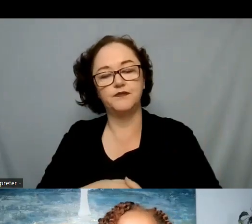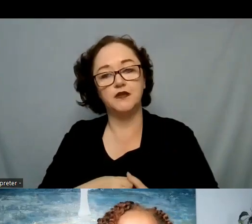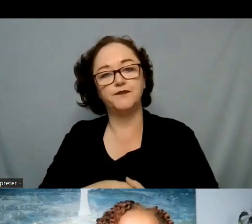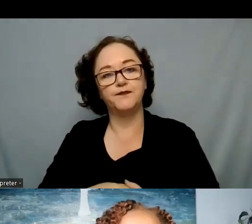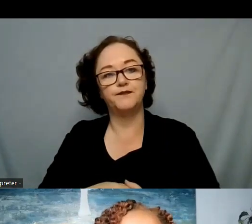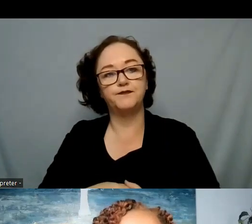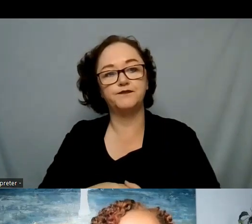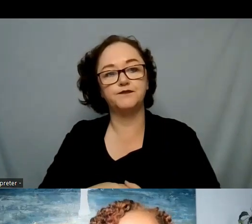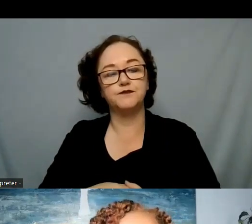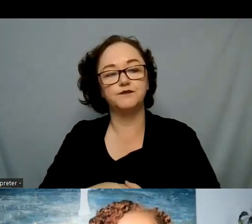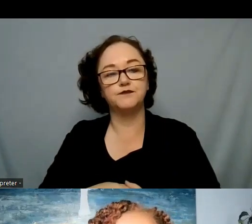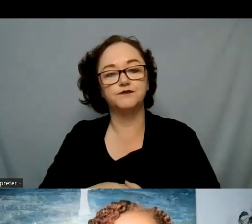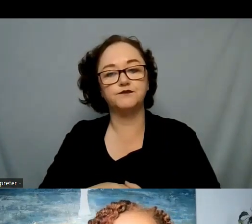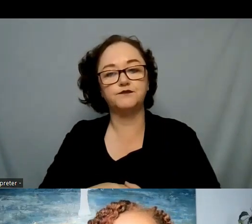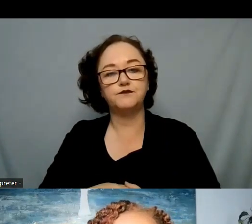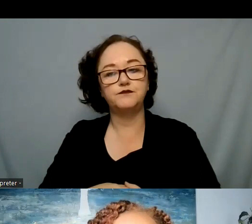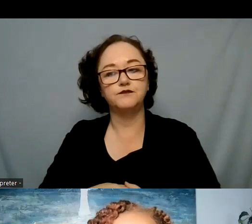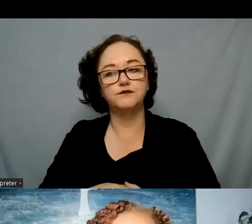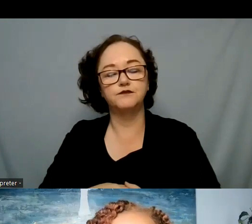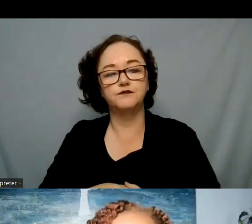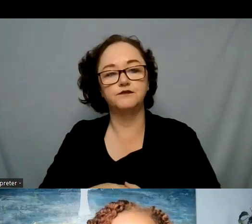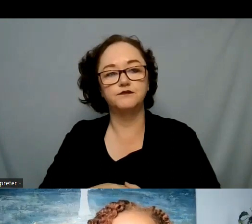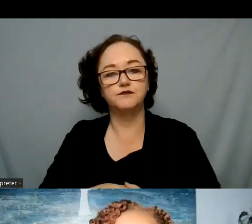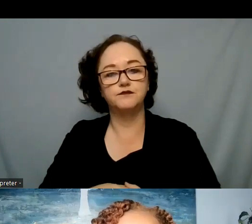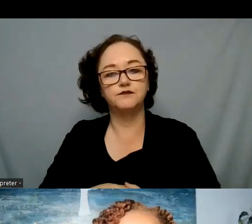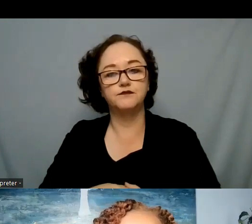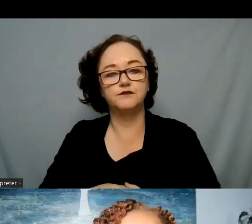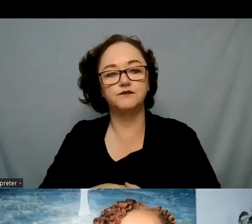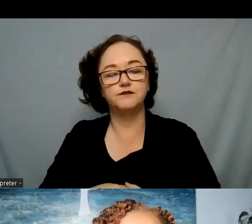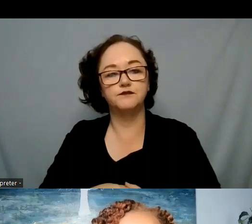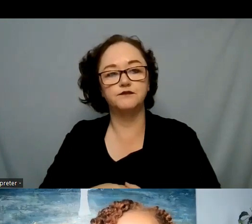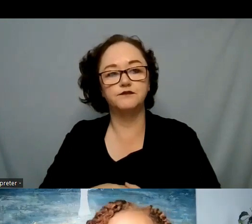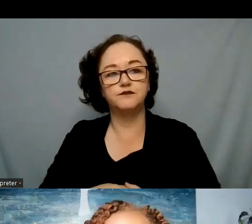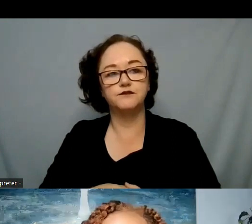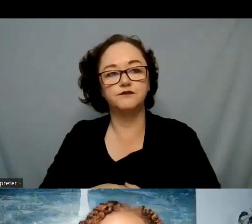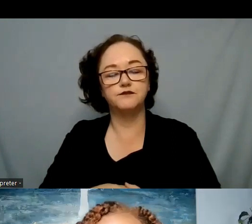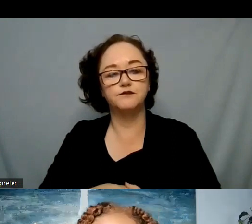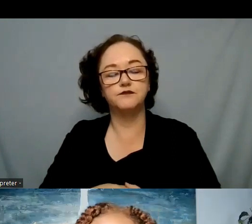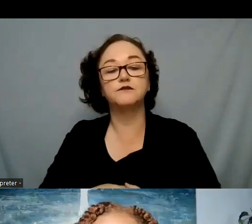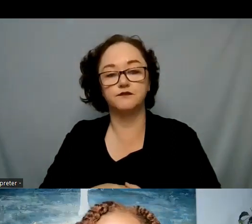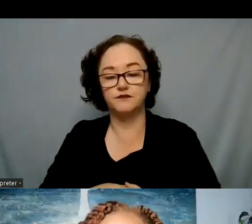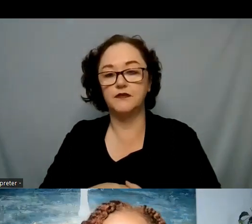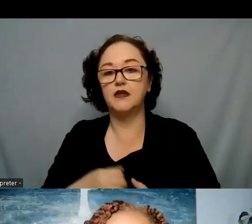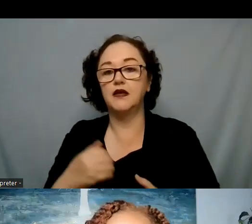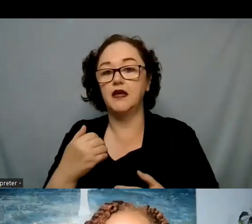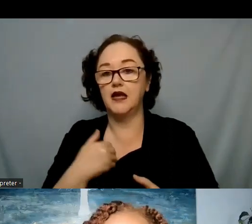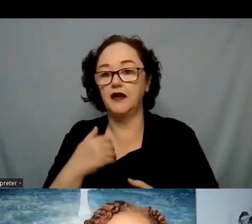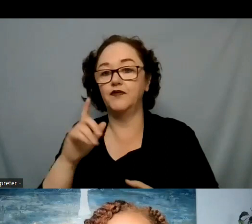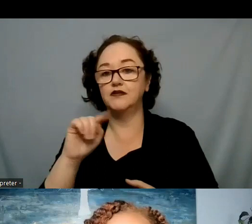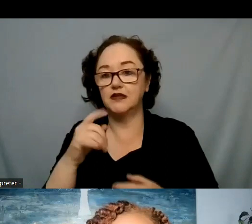and so there is a there is a text line the